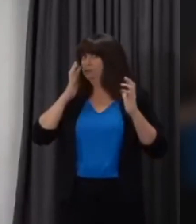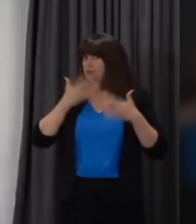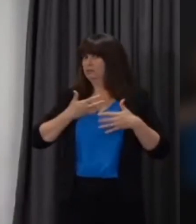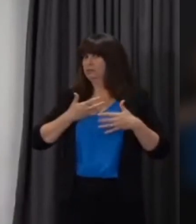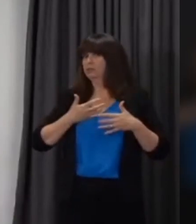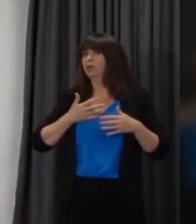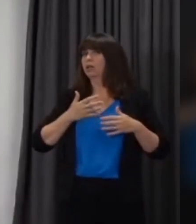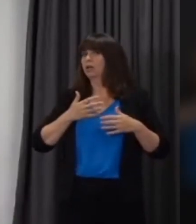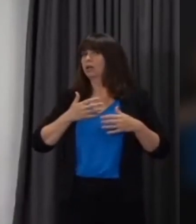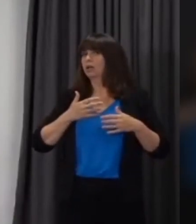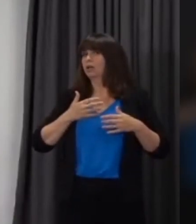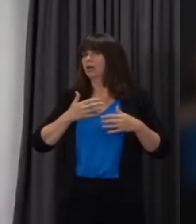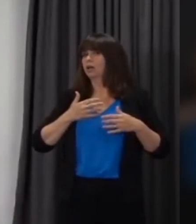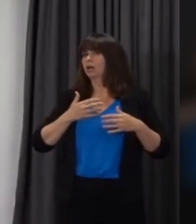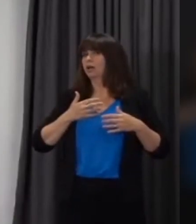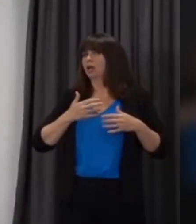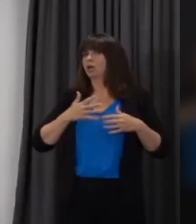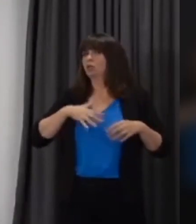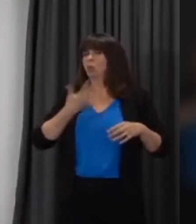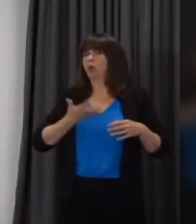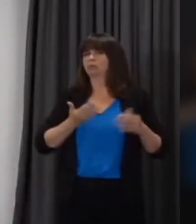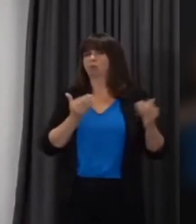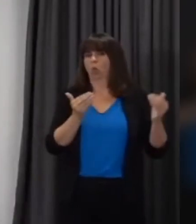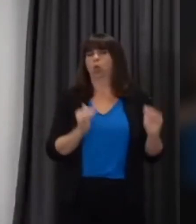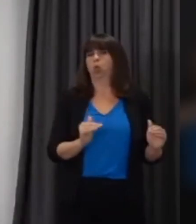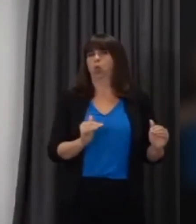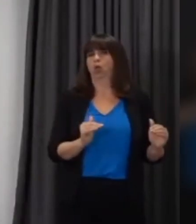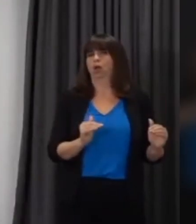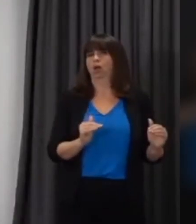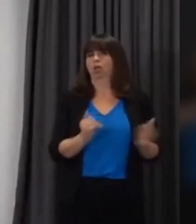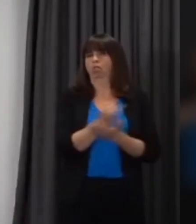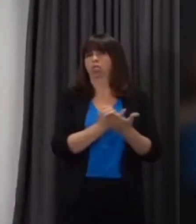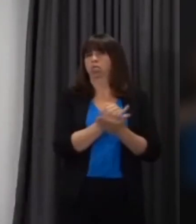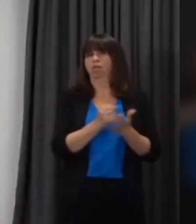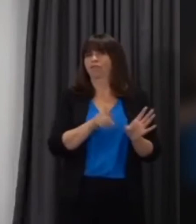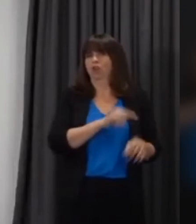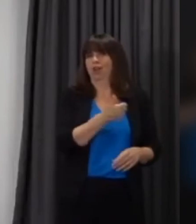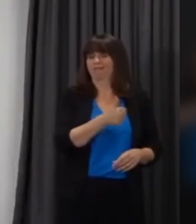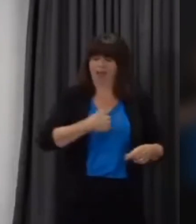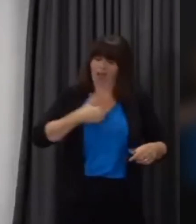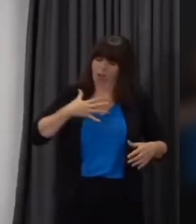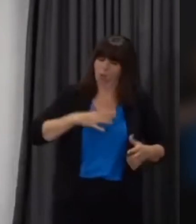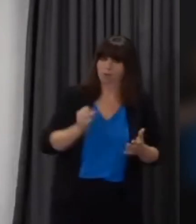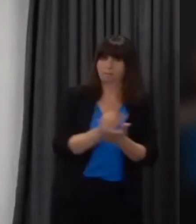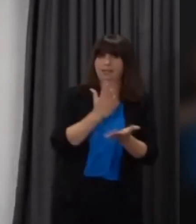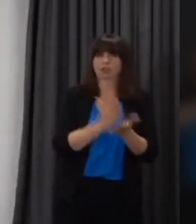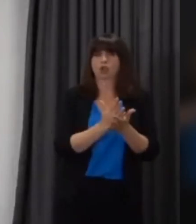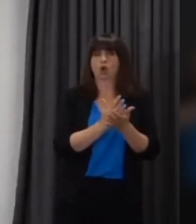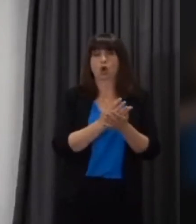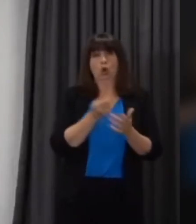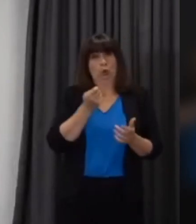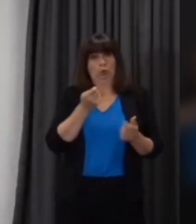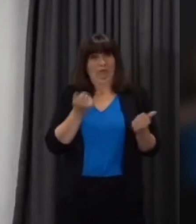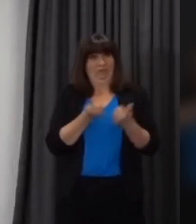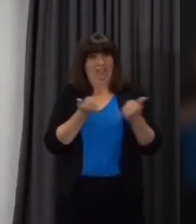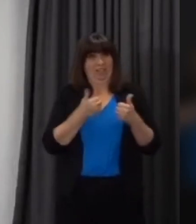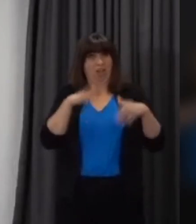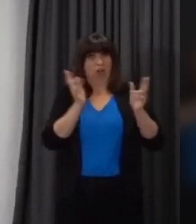a really good experience to year 11 students for whom this has been a really challenging time so we are working for instance with careers